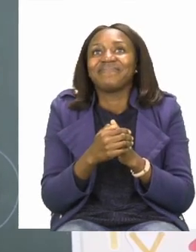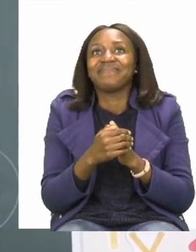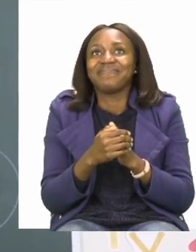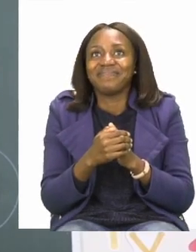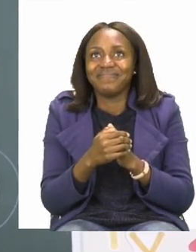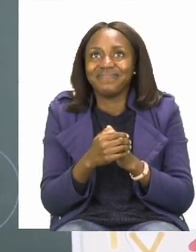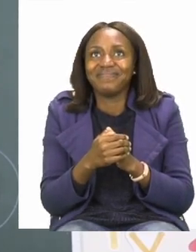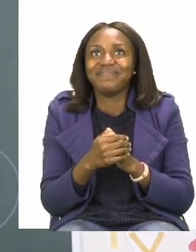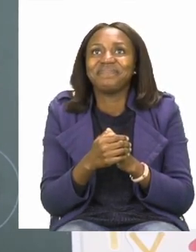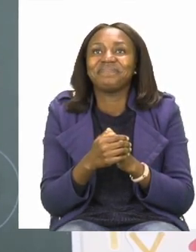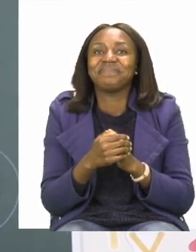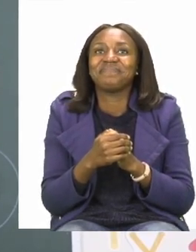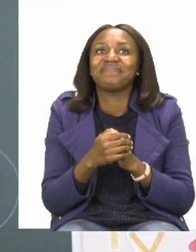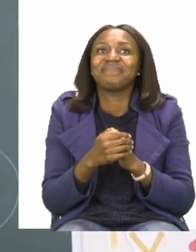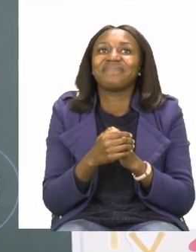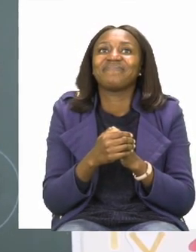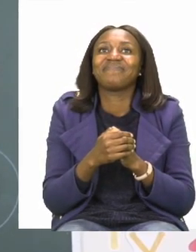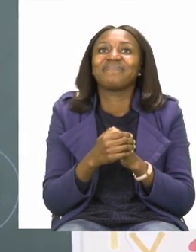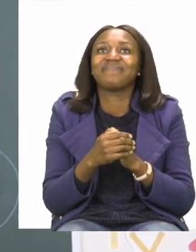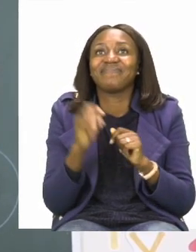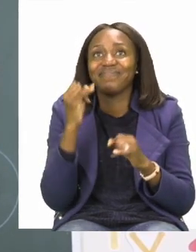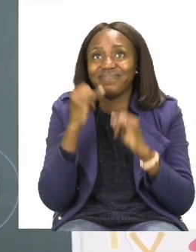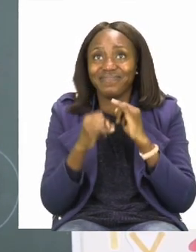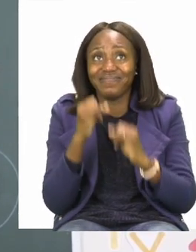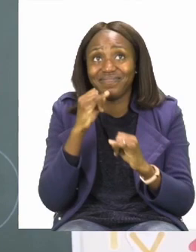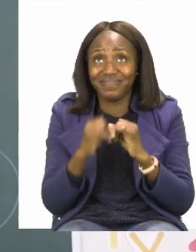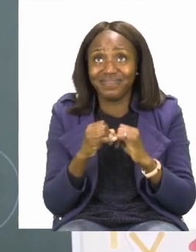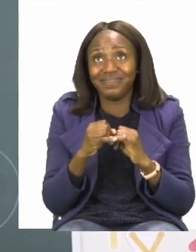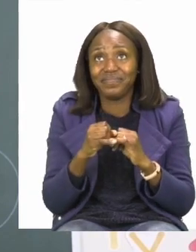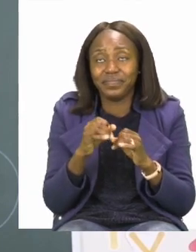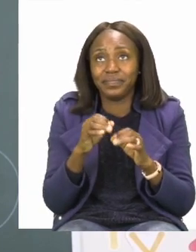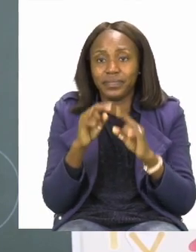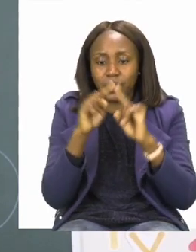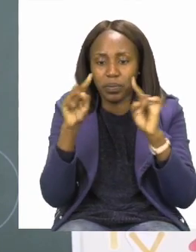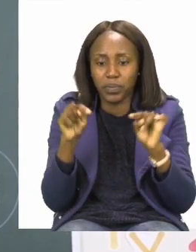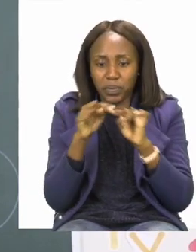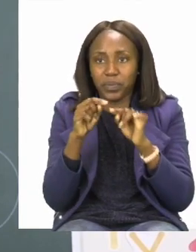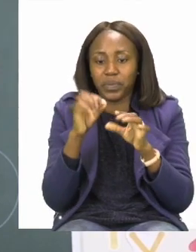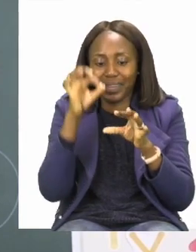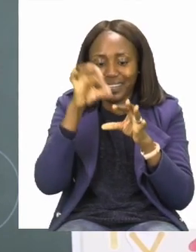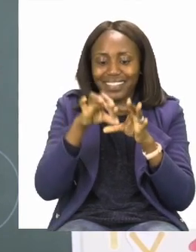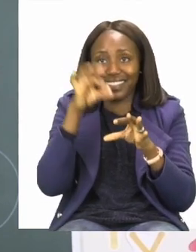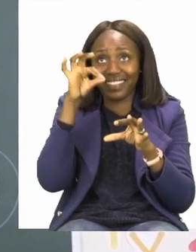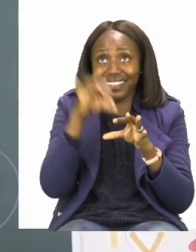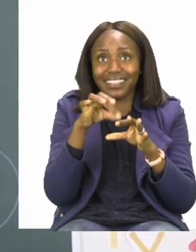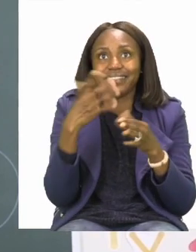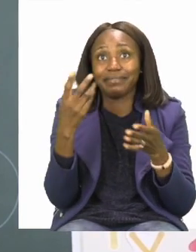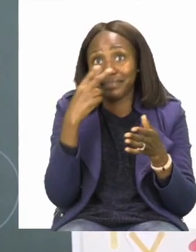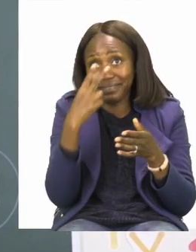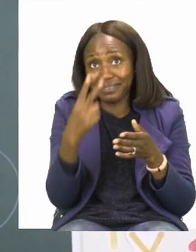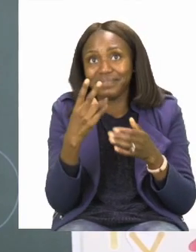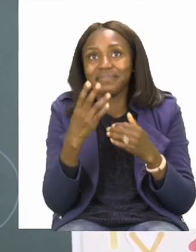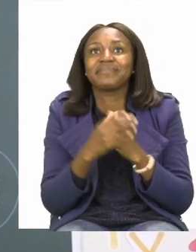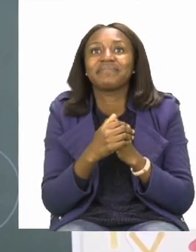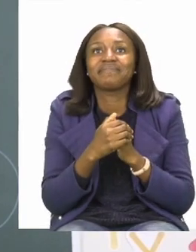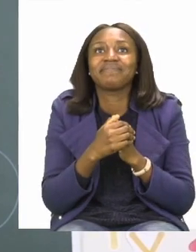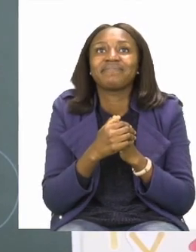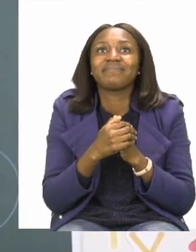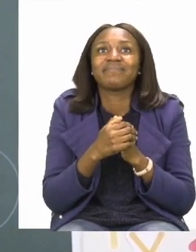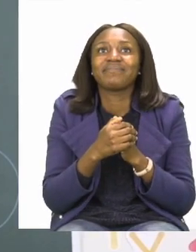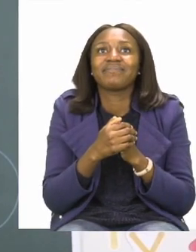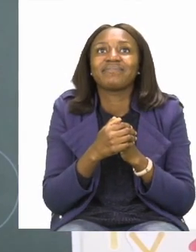sank. The last thing we're going to test today is our tea bag. So,